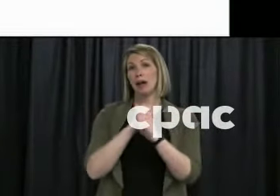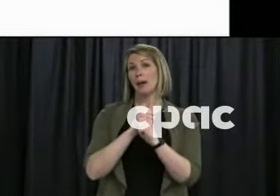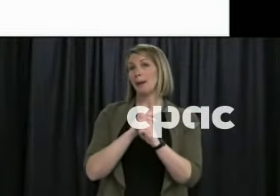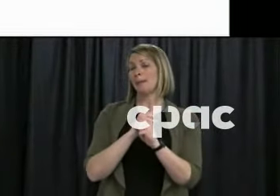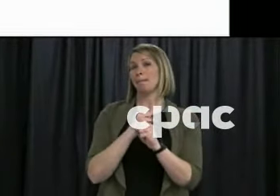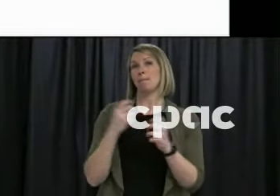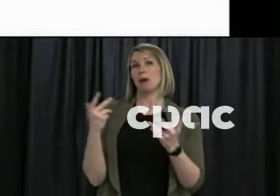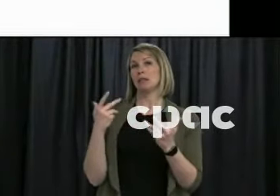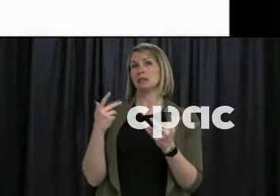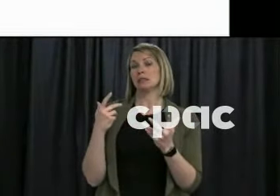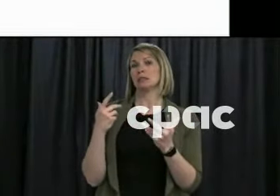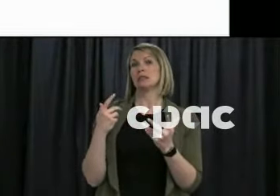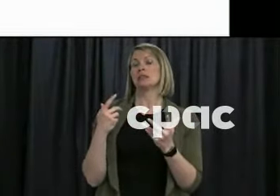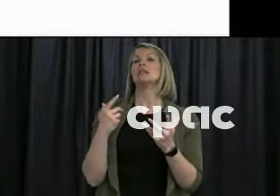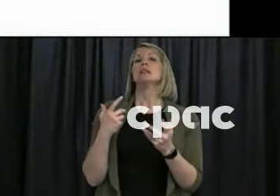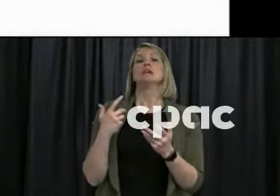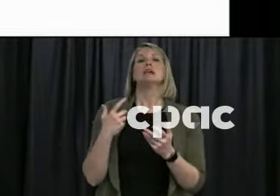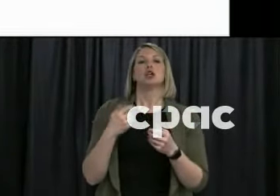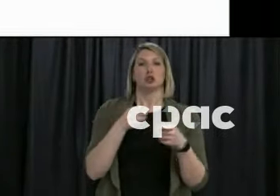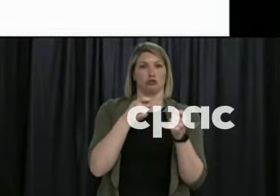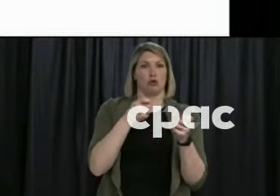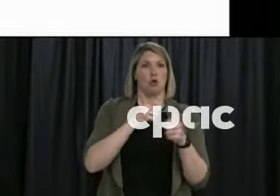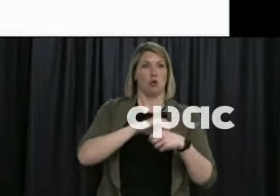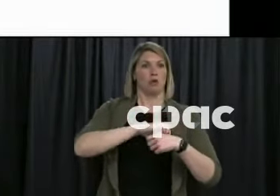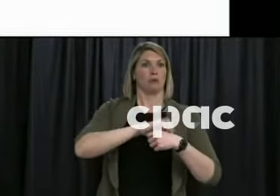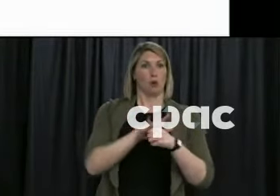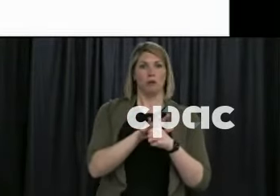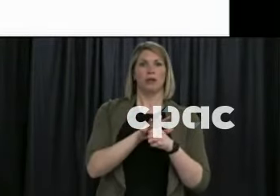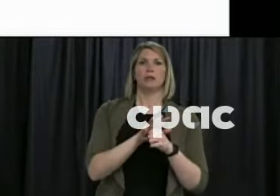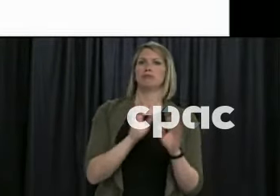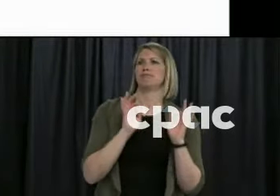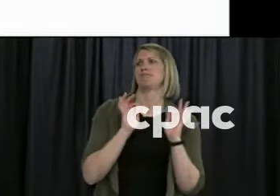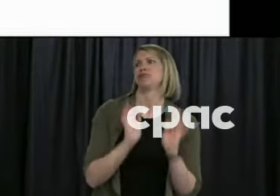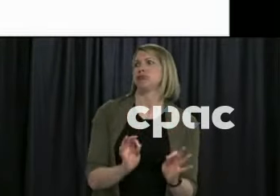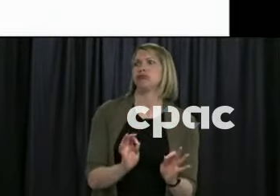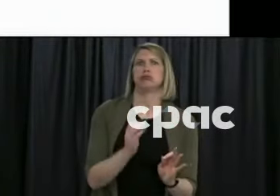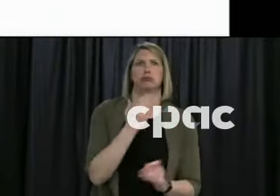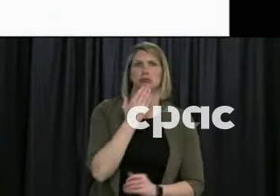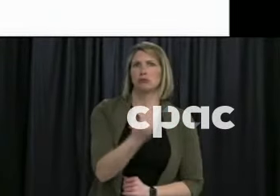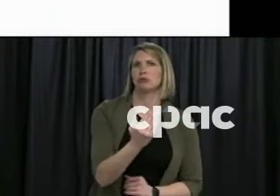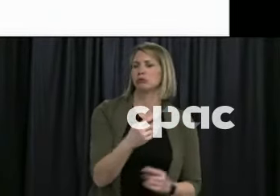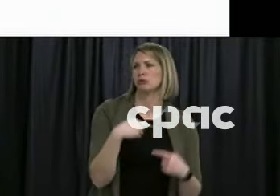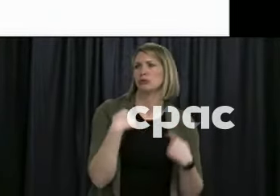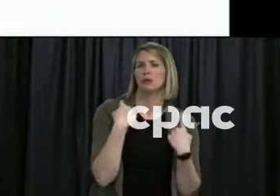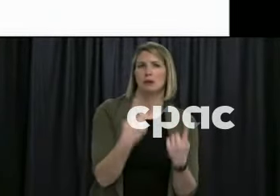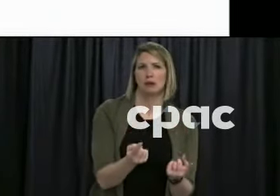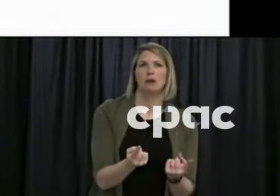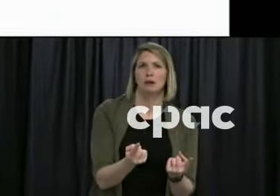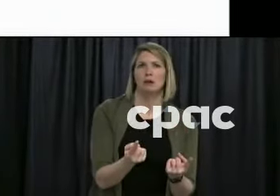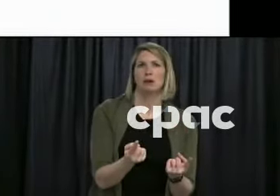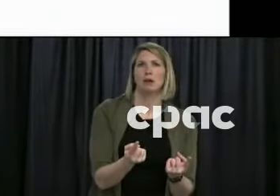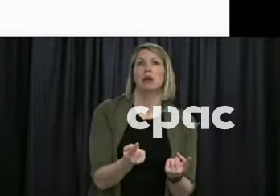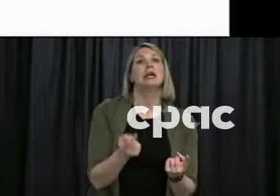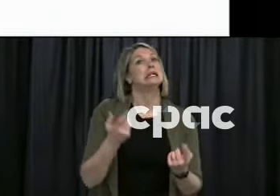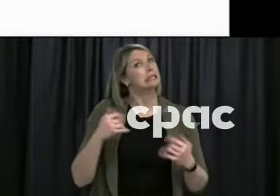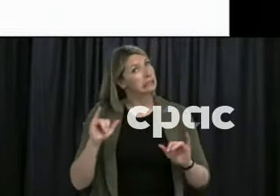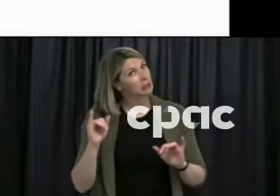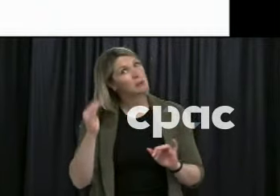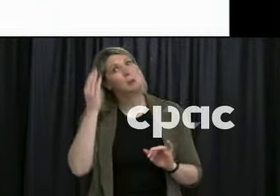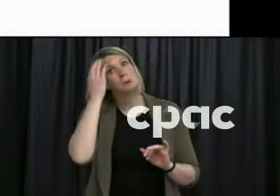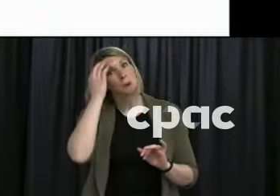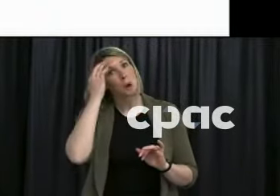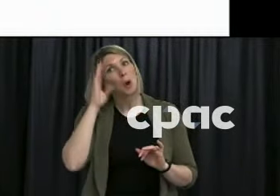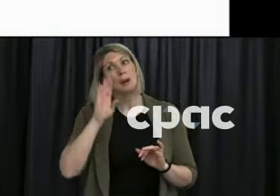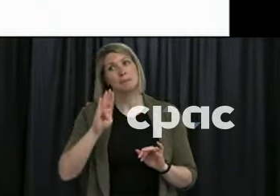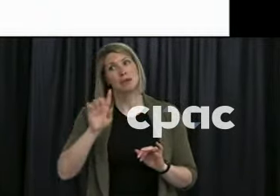but SARS-CoV-2 infections including B117 are still expected and we